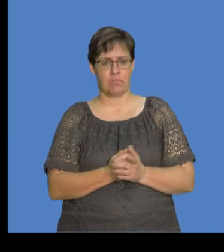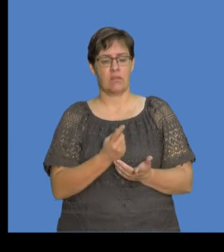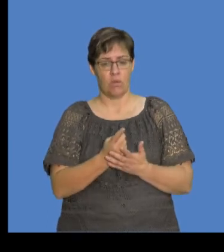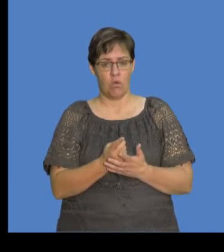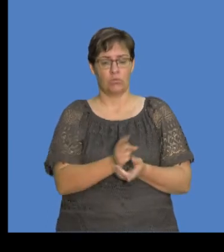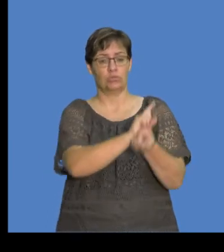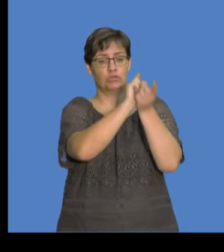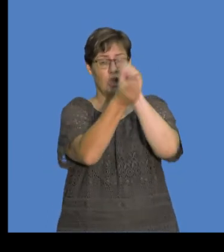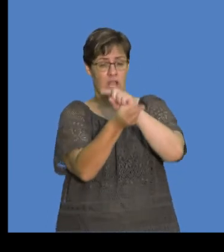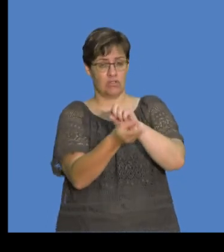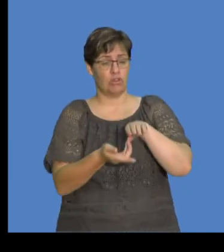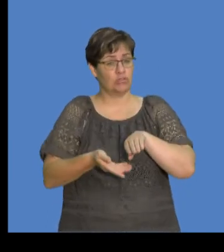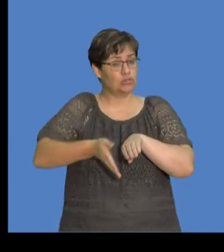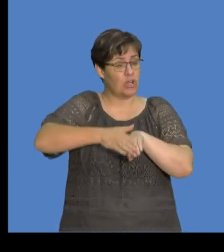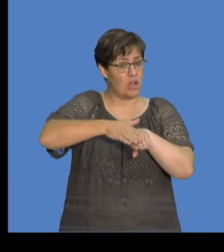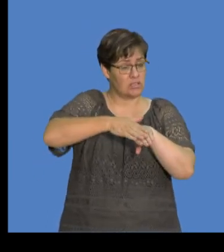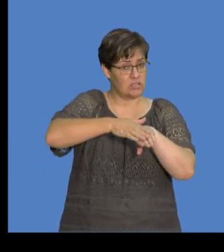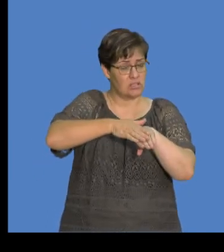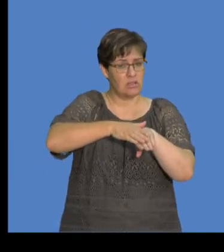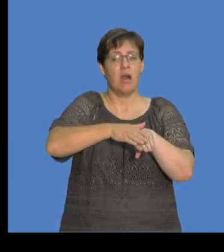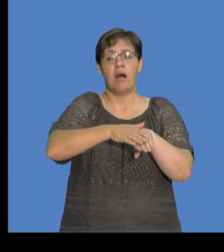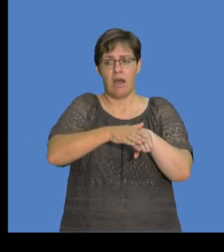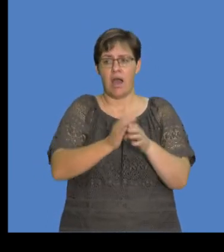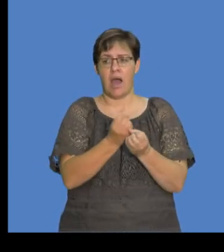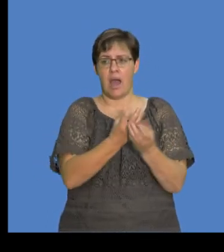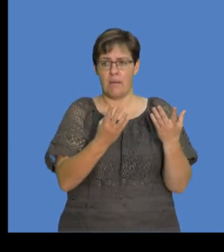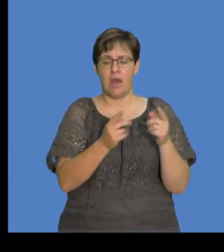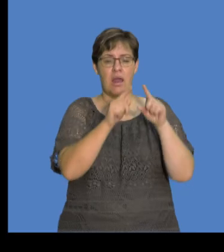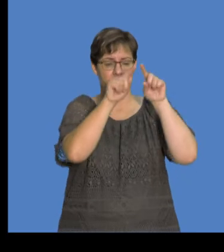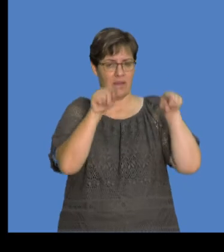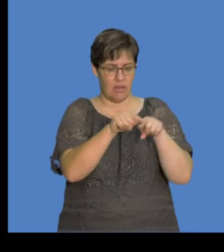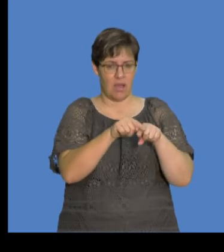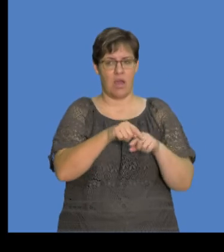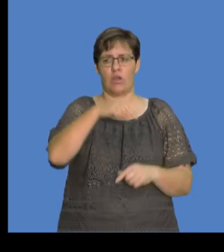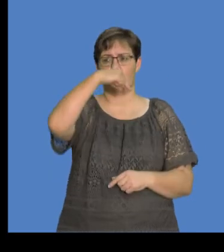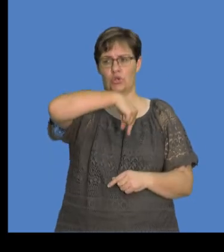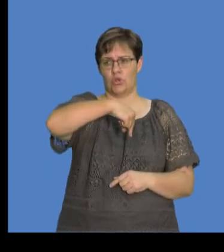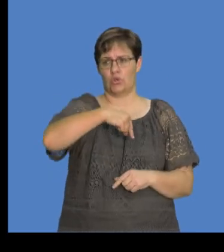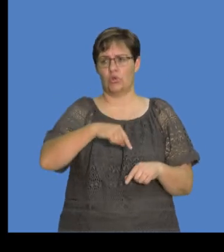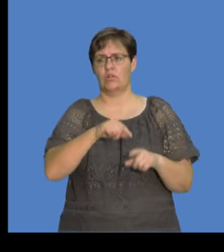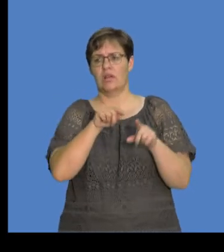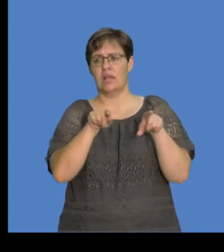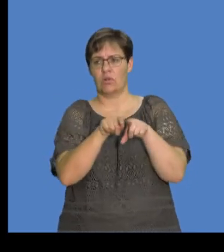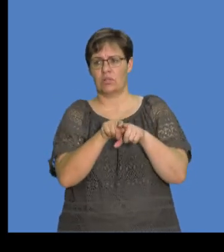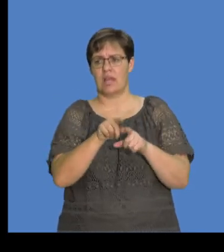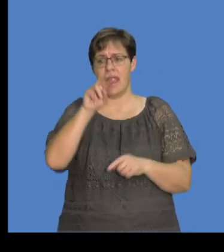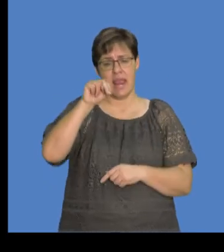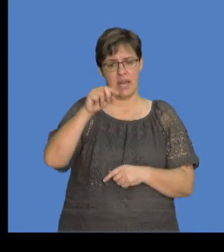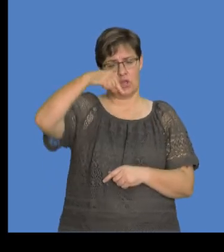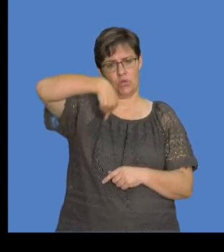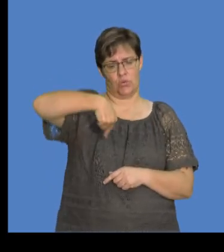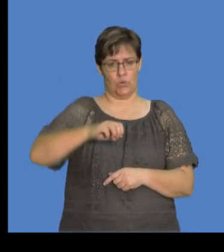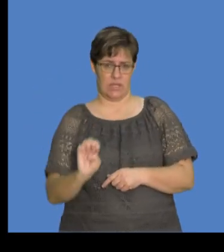in charge is actually equals to the number of electrons transferred multiplied by QE,